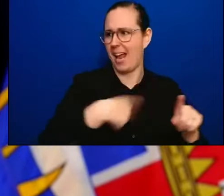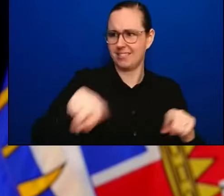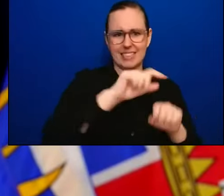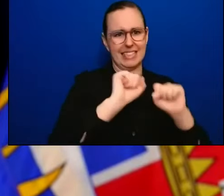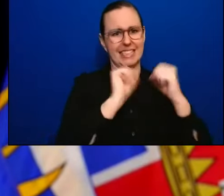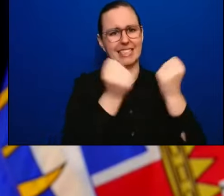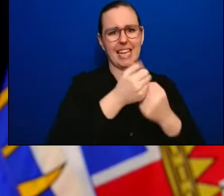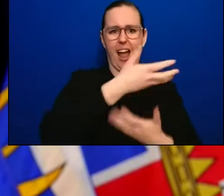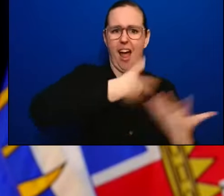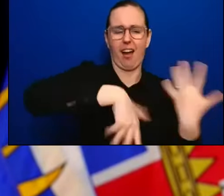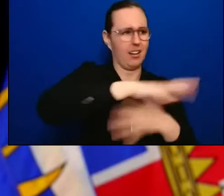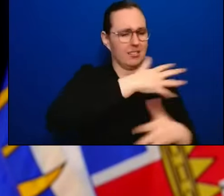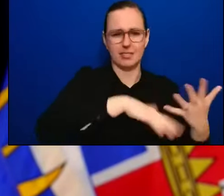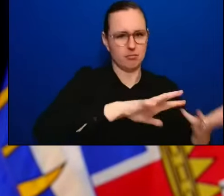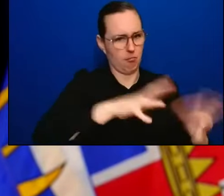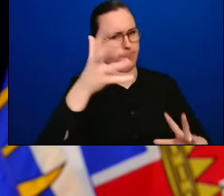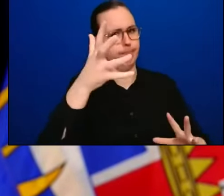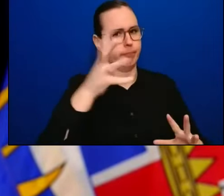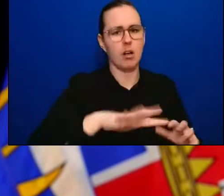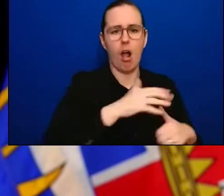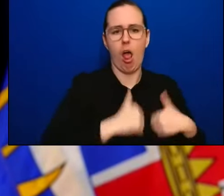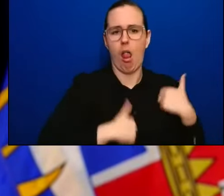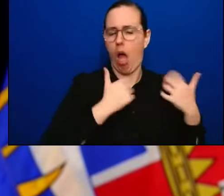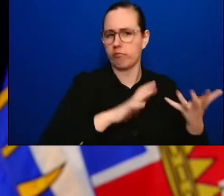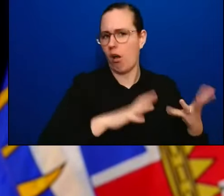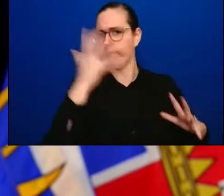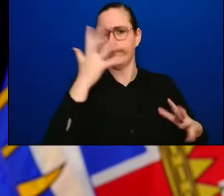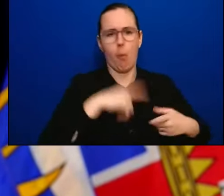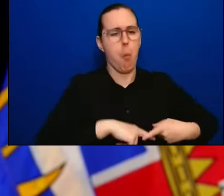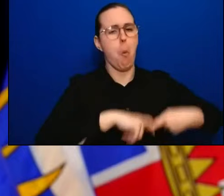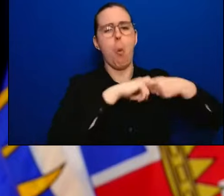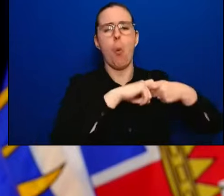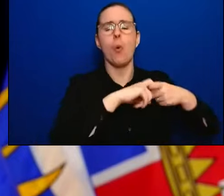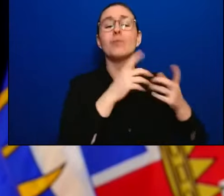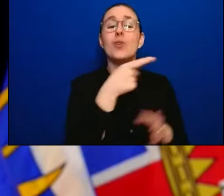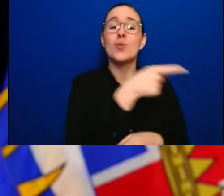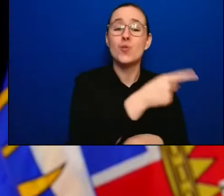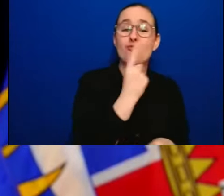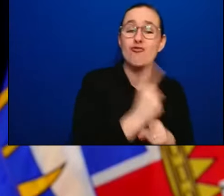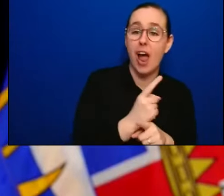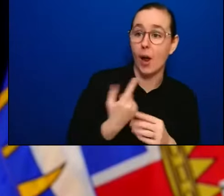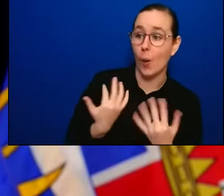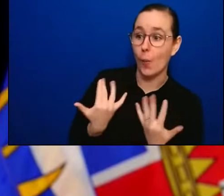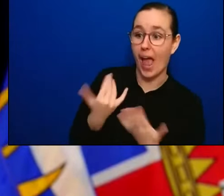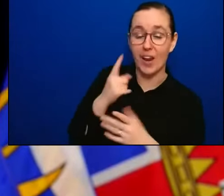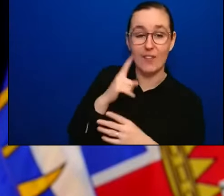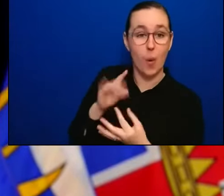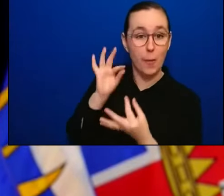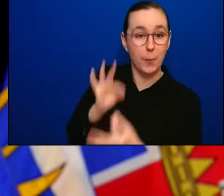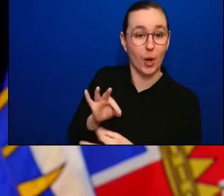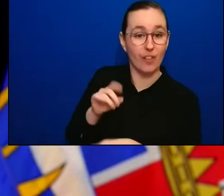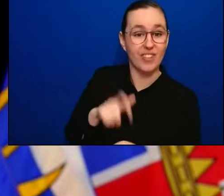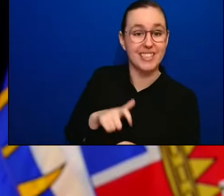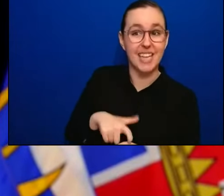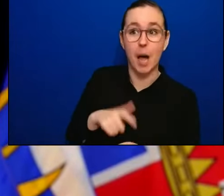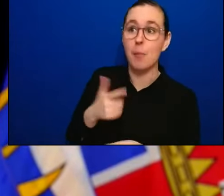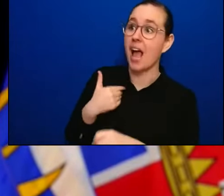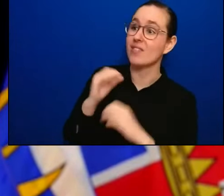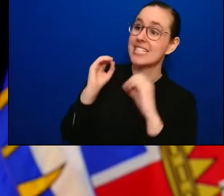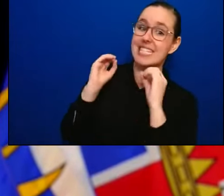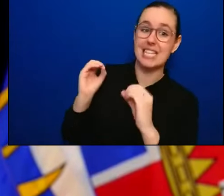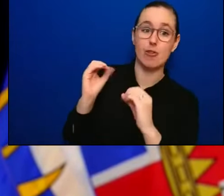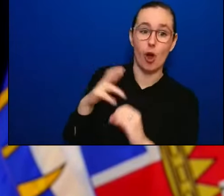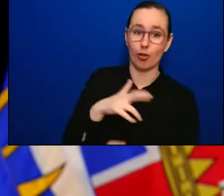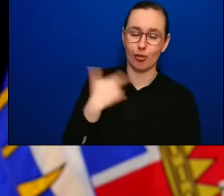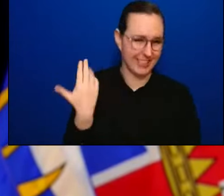when there will be zero risk. So we could keep in place certain things for the next two weeks and the next month.